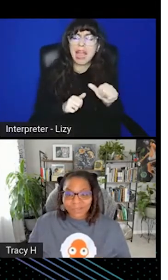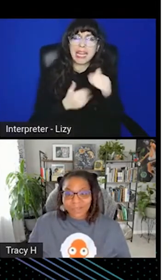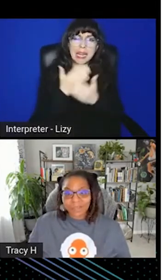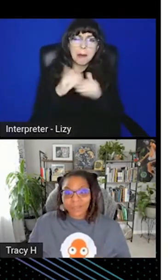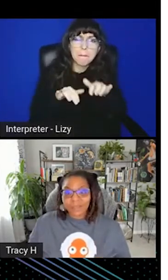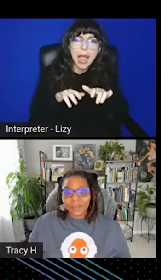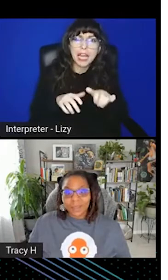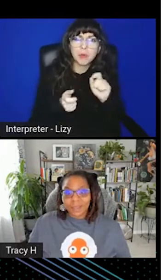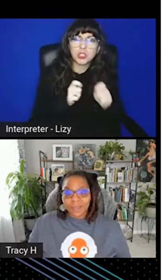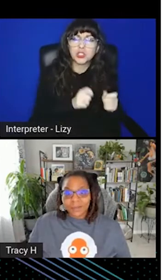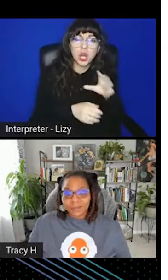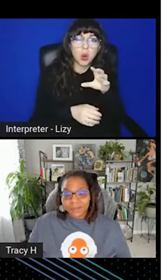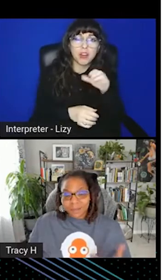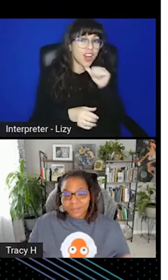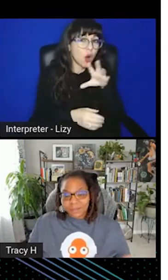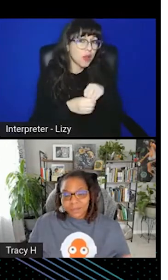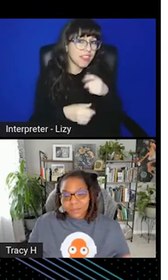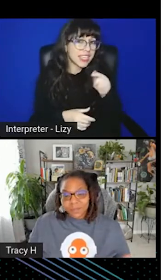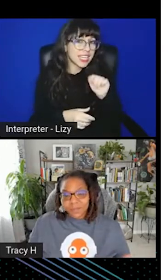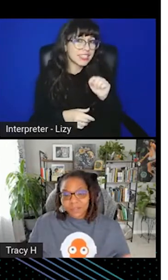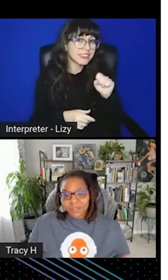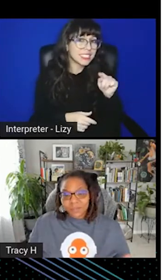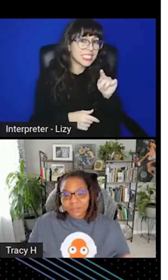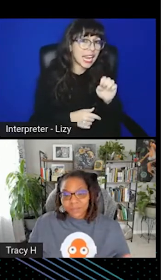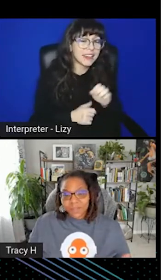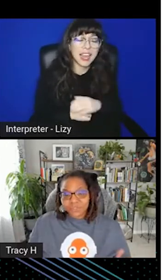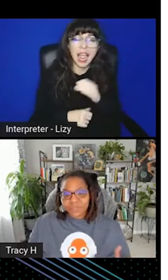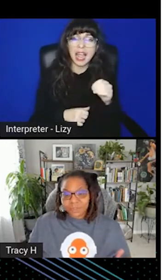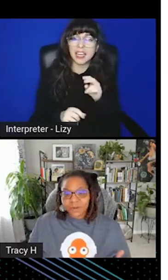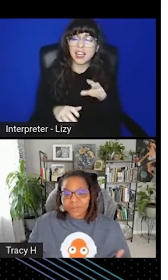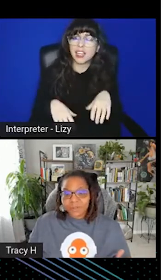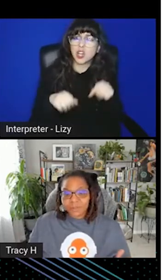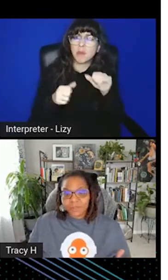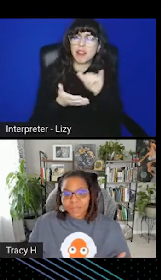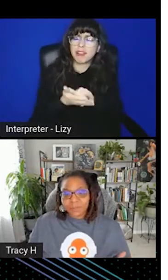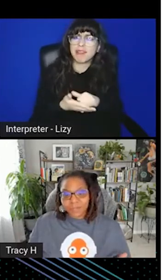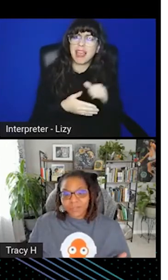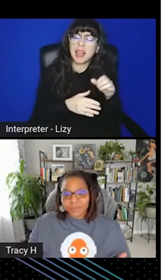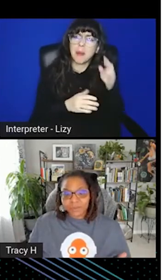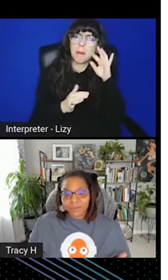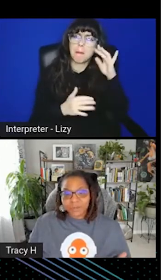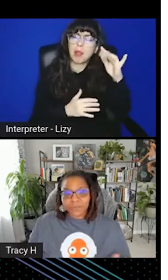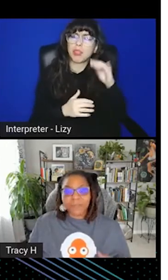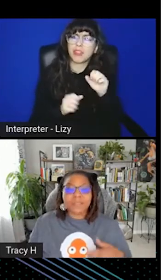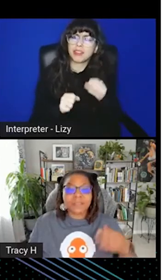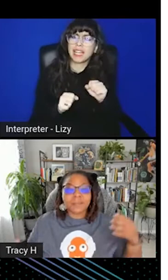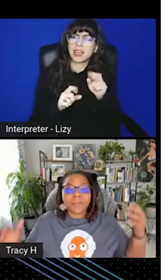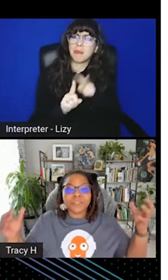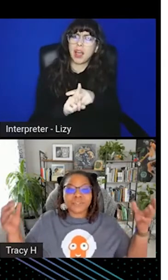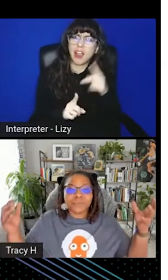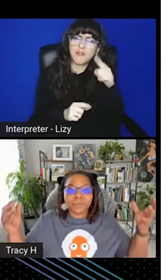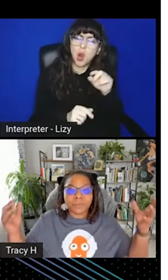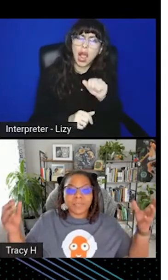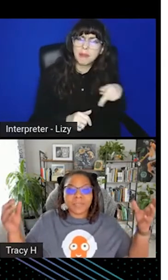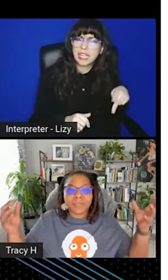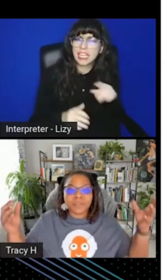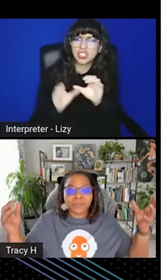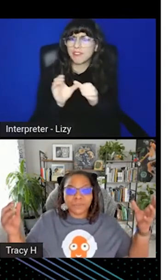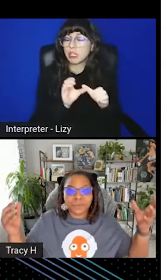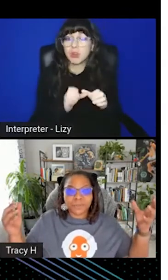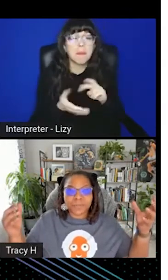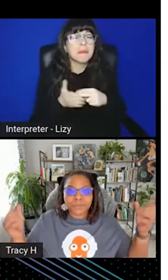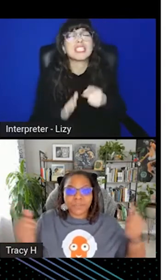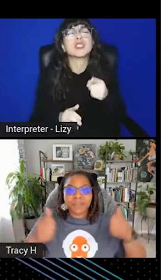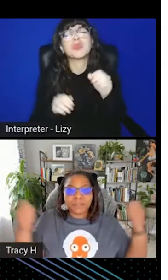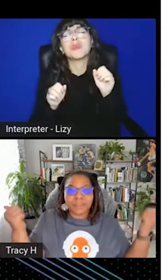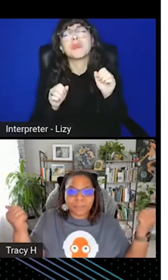the Git state, and adopting the GitOps methodology provides transparency between the application configuration. Basically, makes it easier for